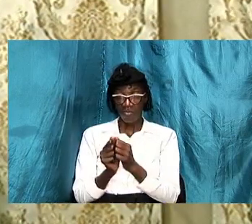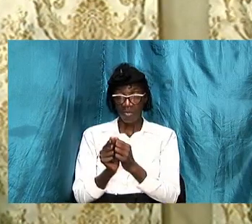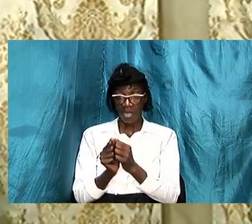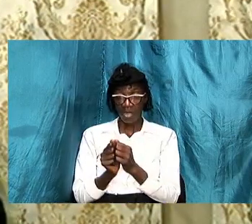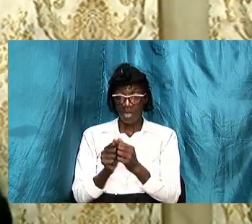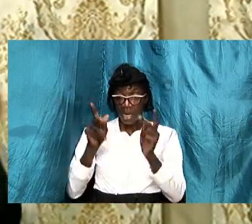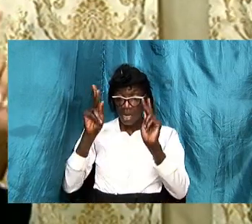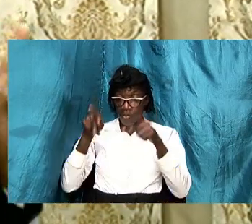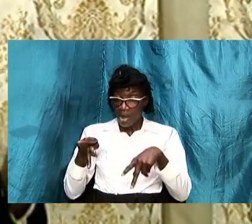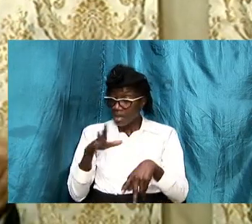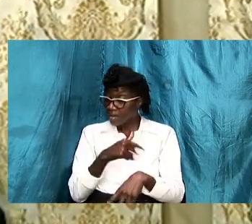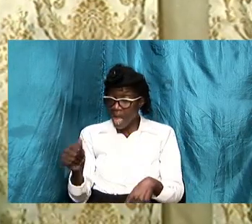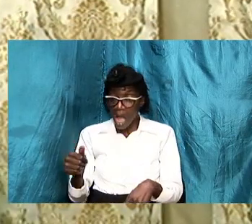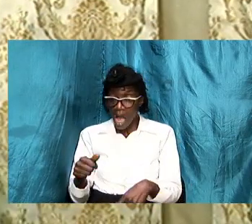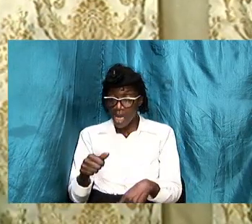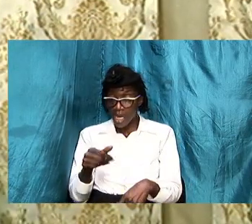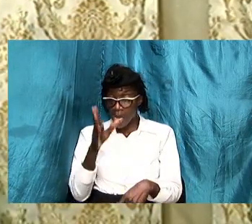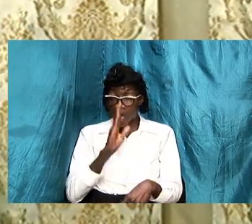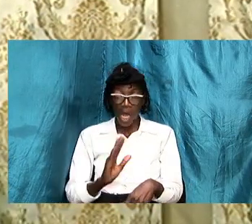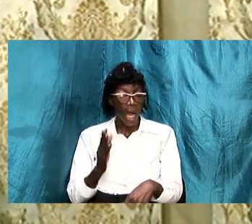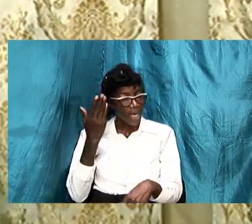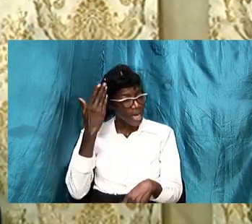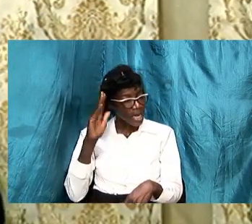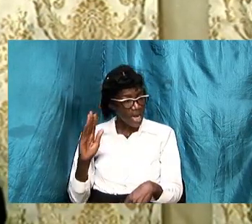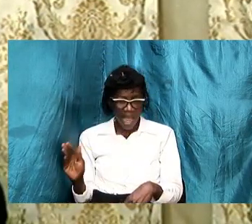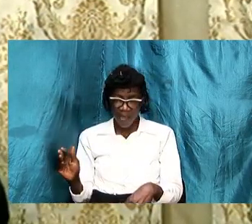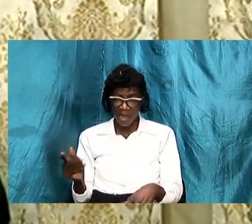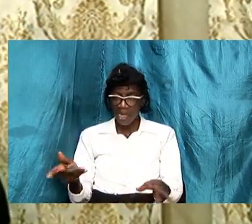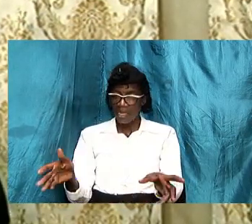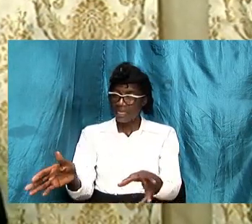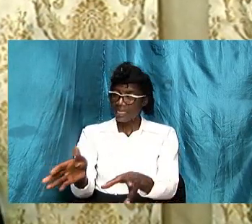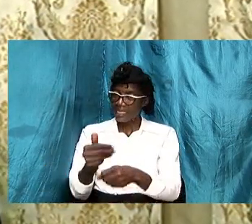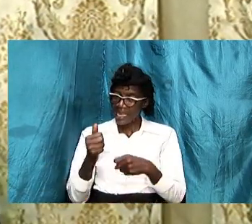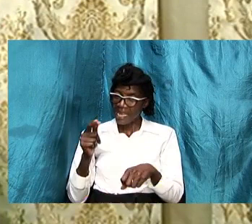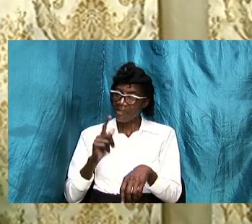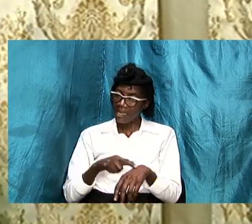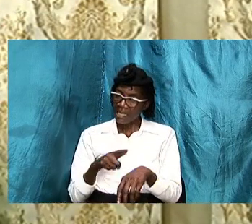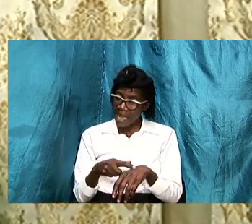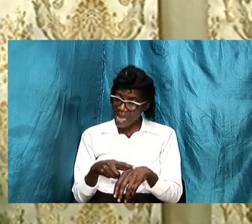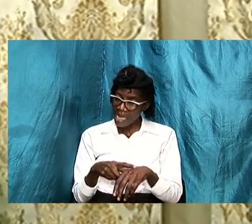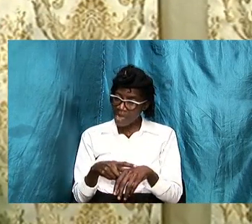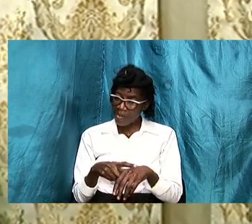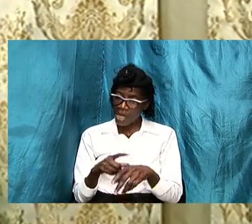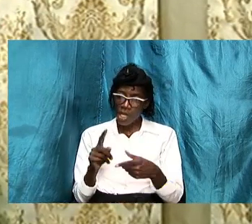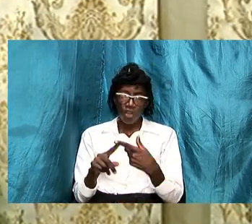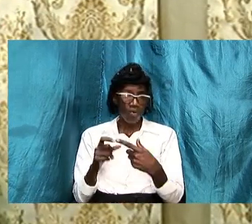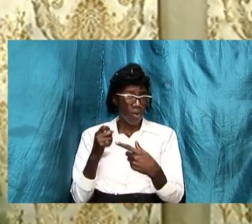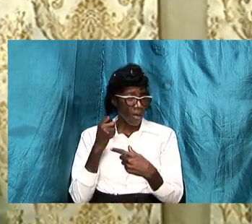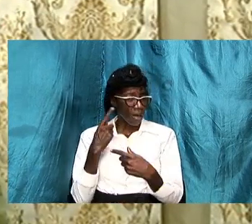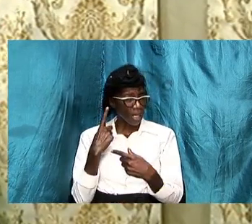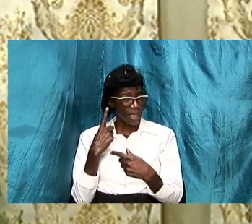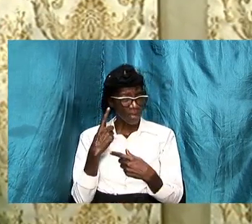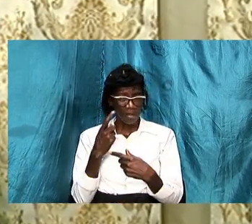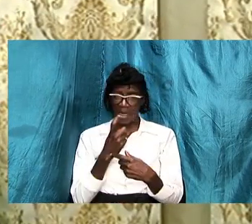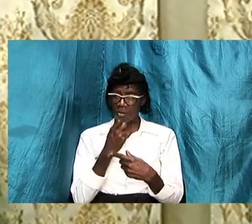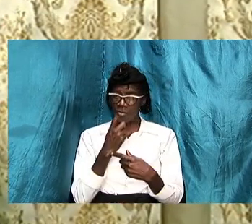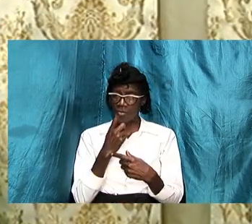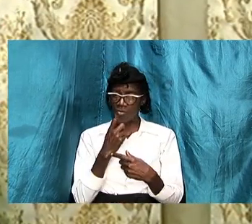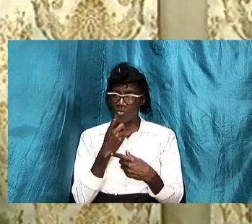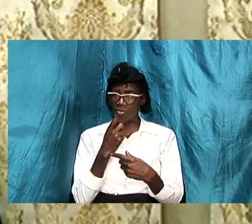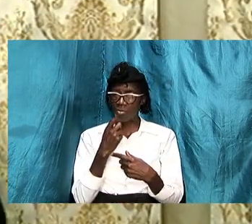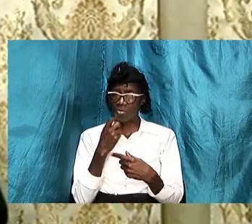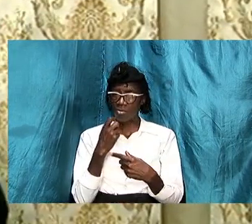and we have never taken the time out to really understand who we have married